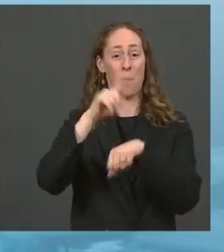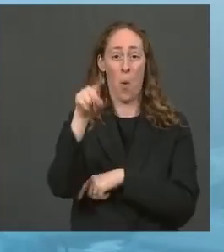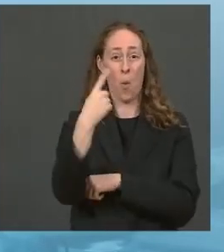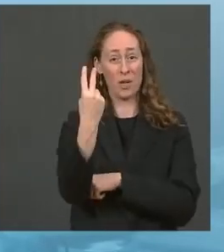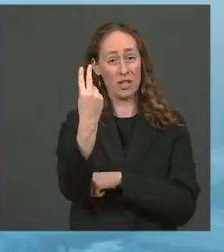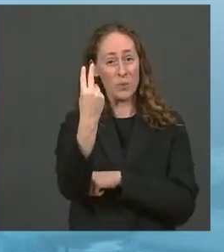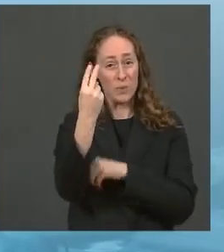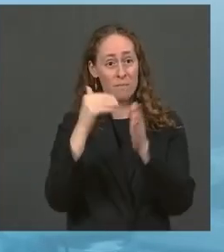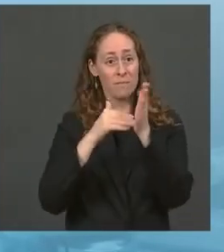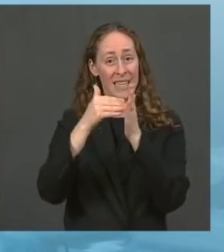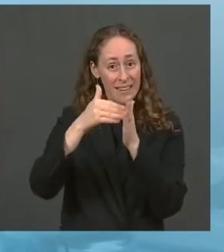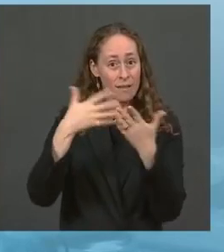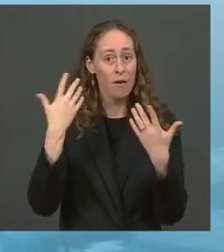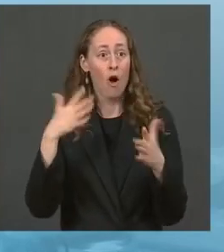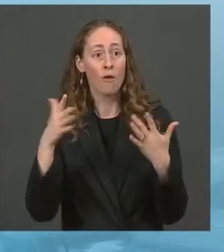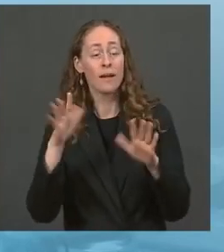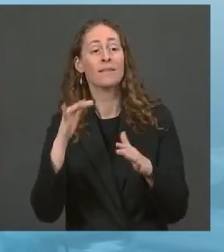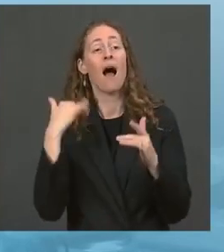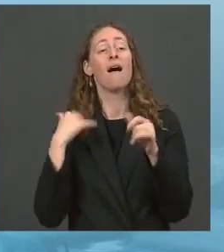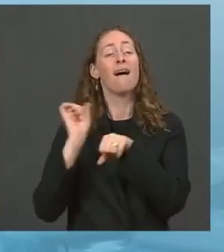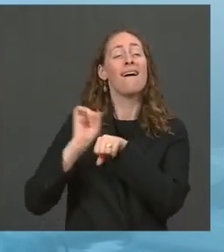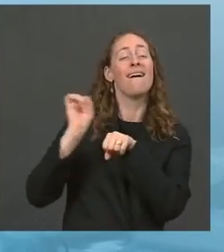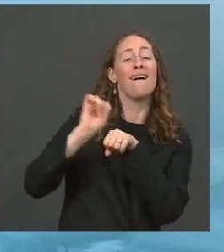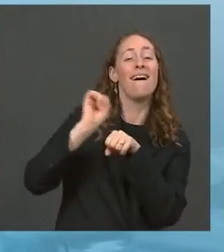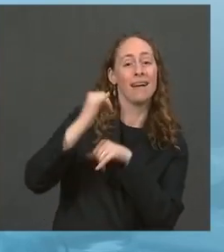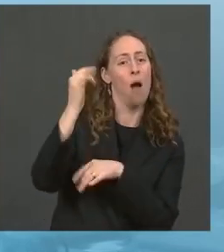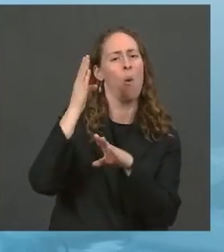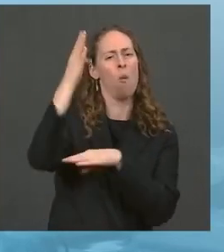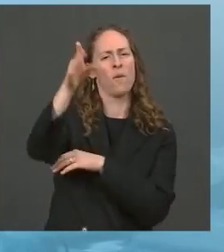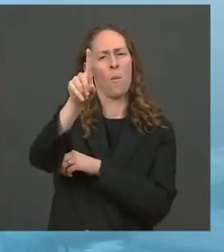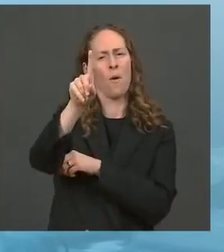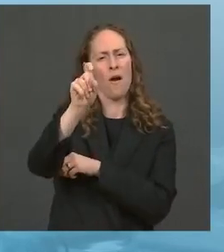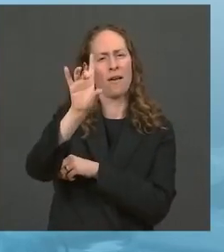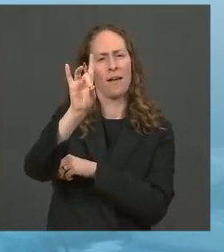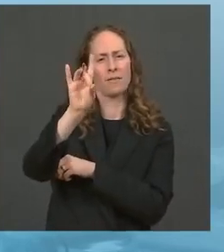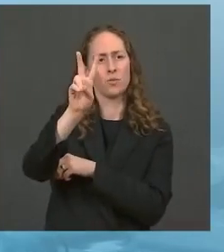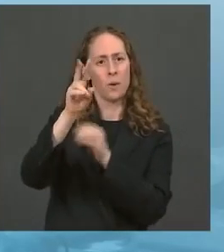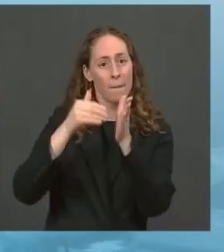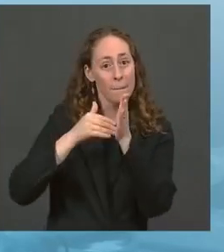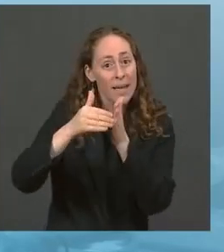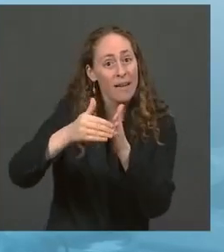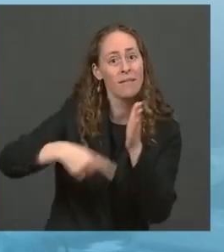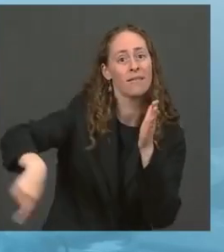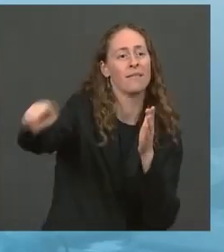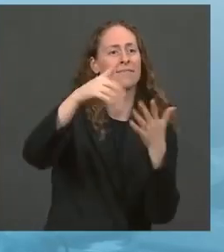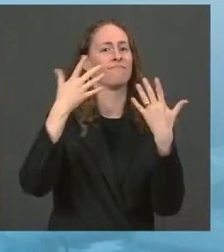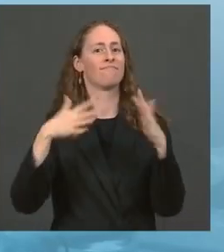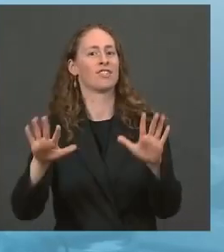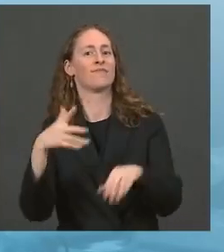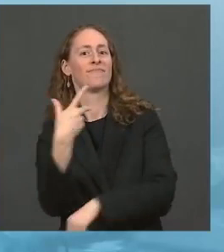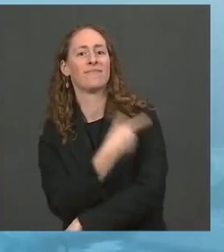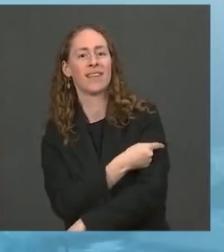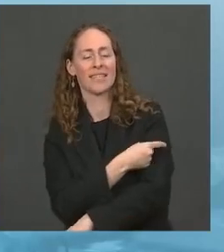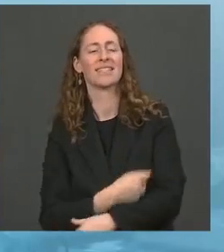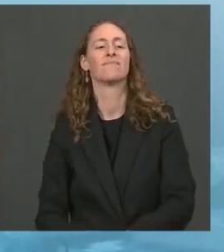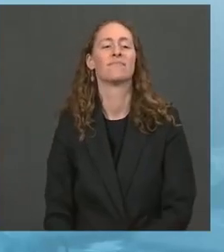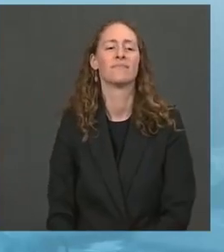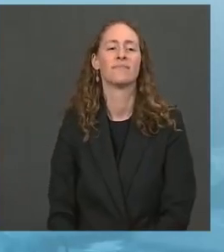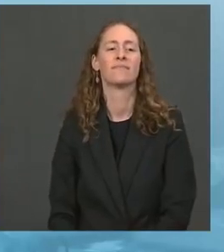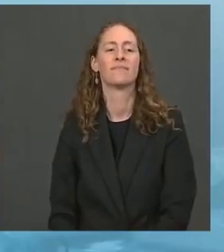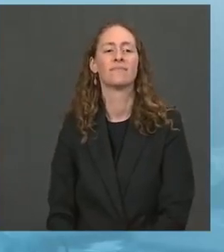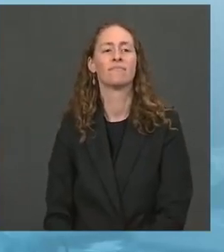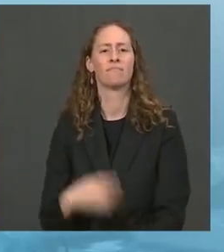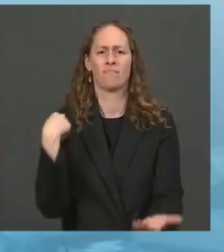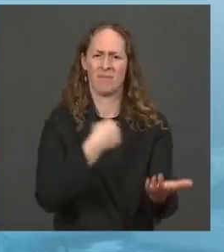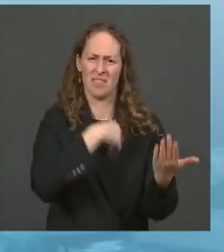182 million and counting today in America. But we also know that to beat the pandemic here,